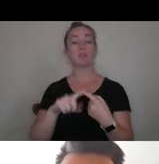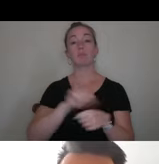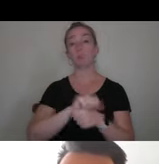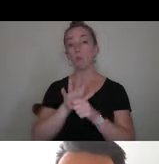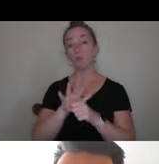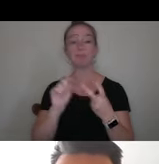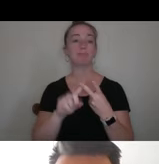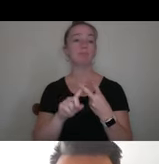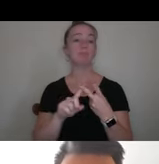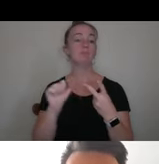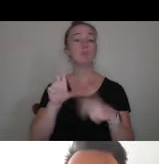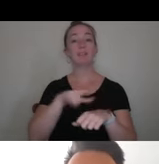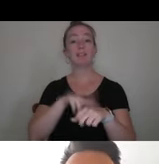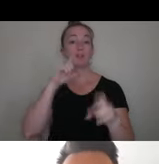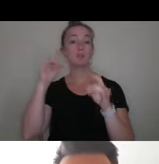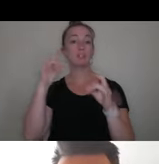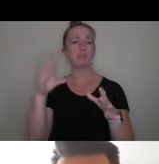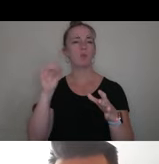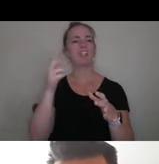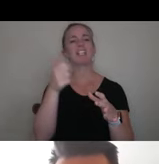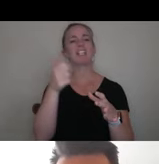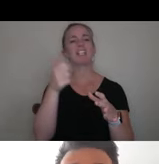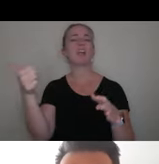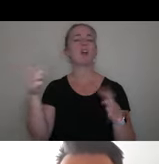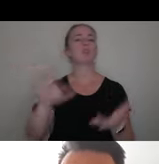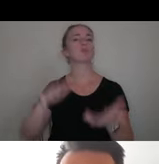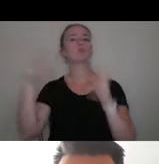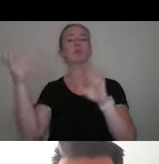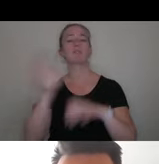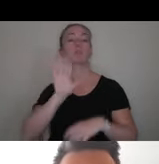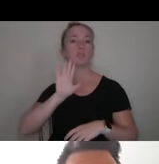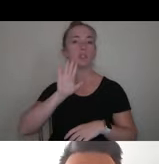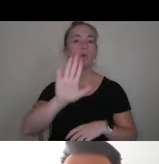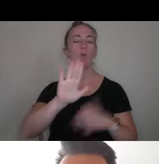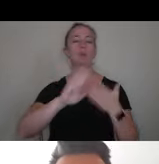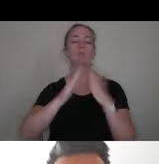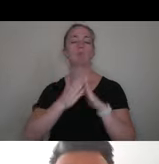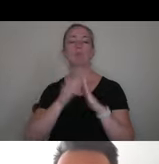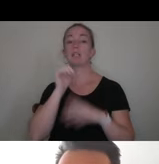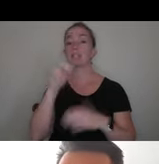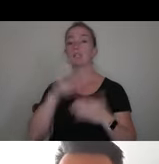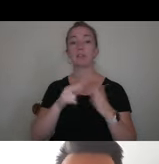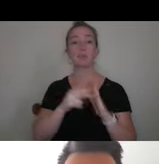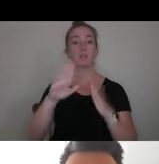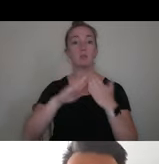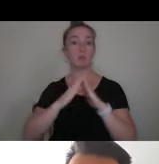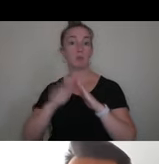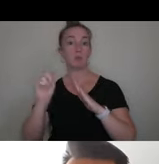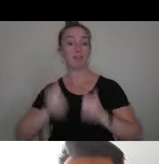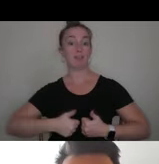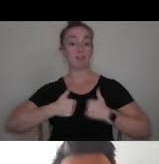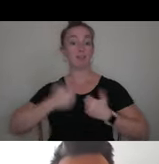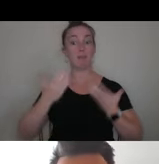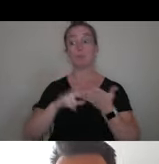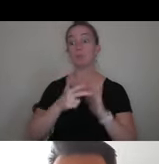This could be a natural disaster or any other disruption to your community. That doesn't mean your community where you live. It could be your